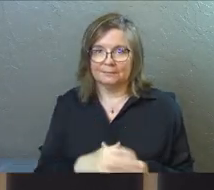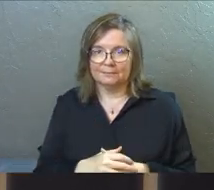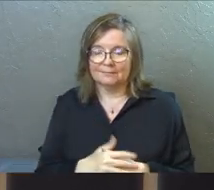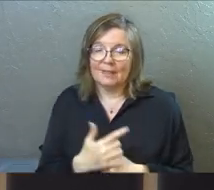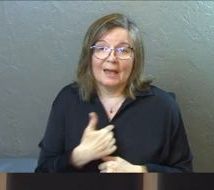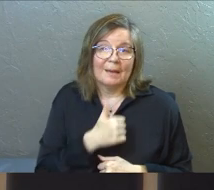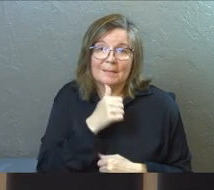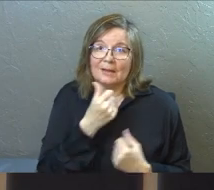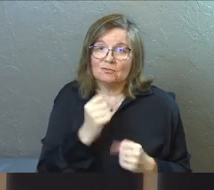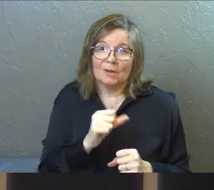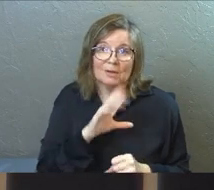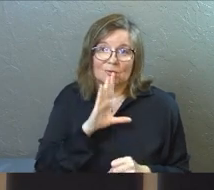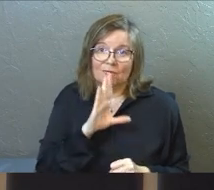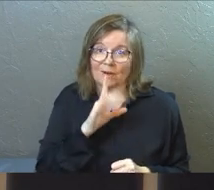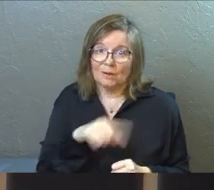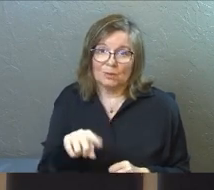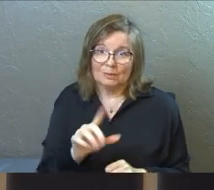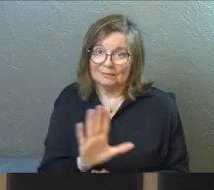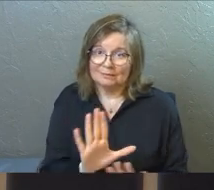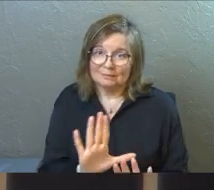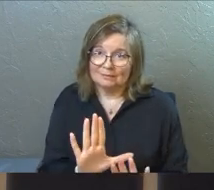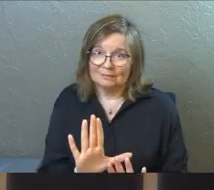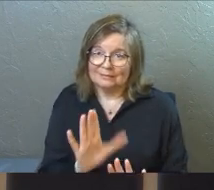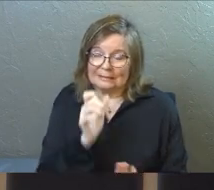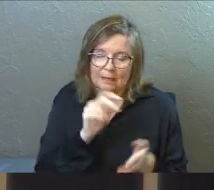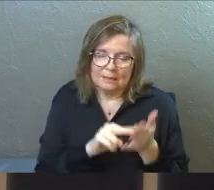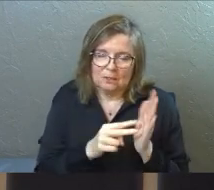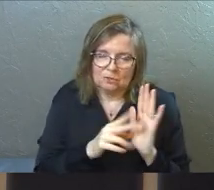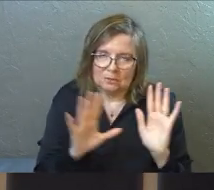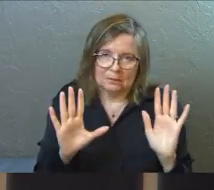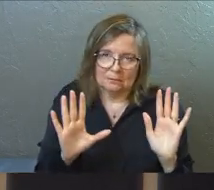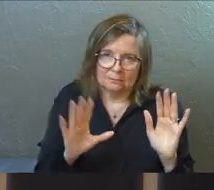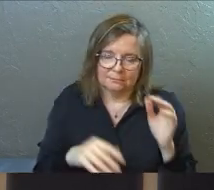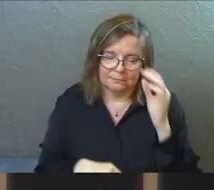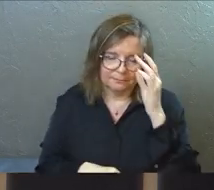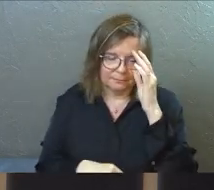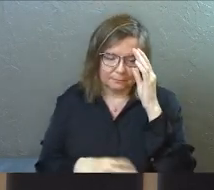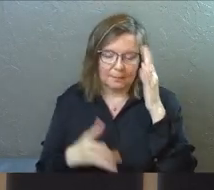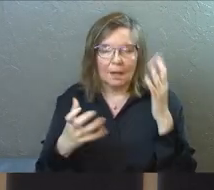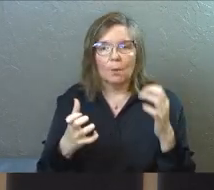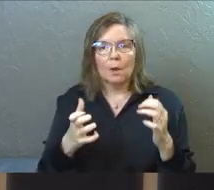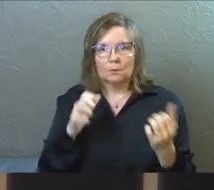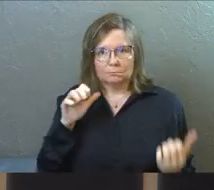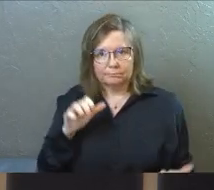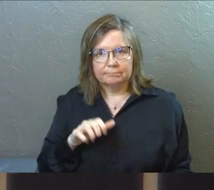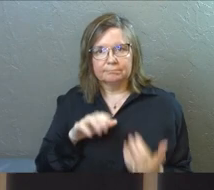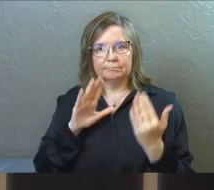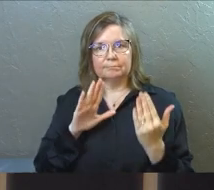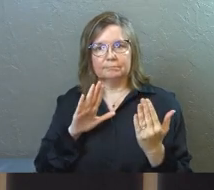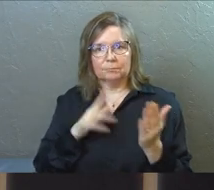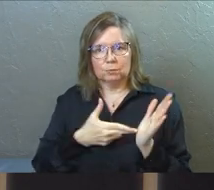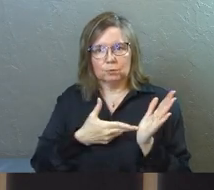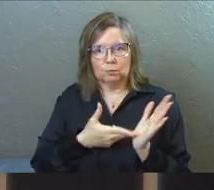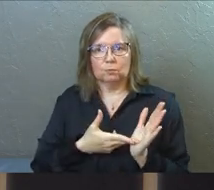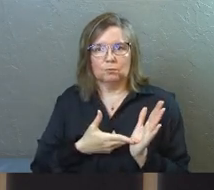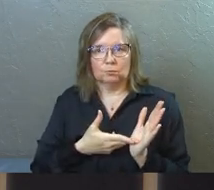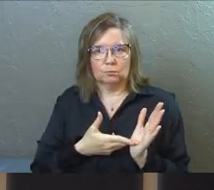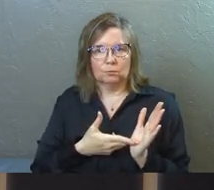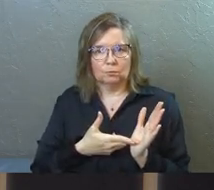I'm not trying to frustrate anybody here. Not intentionally. But I want you to face what's true.